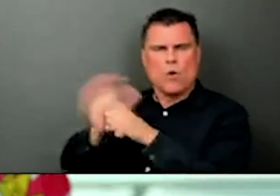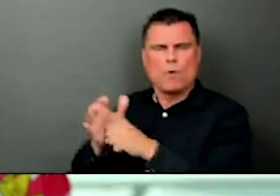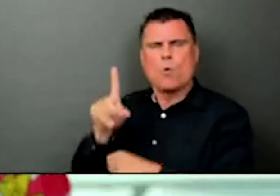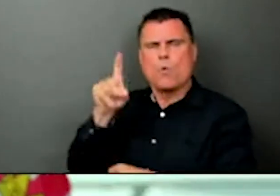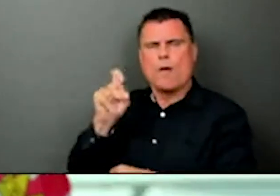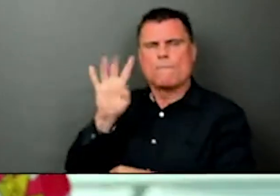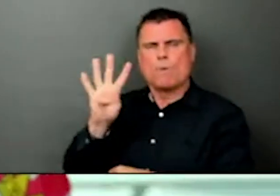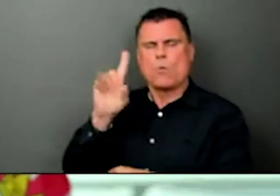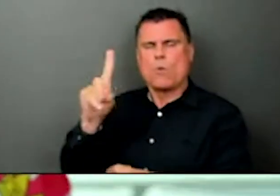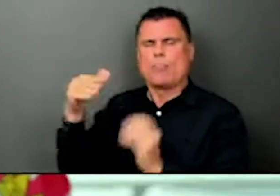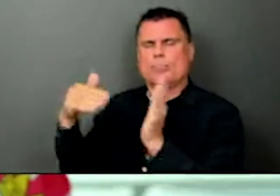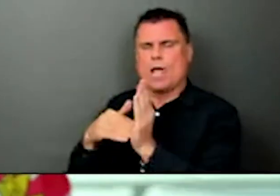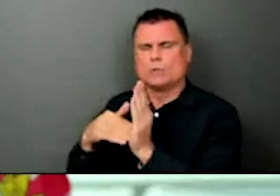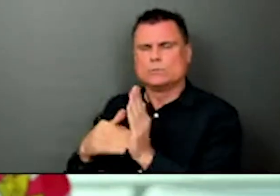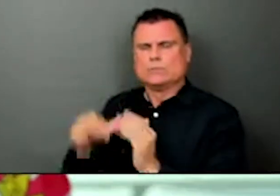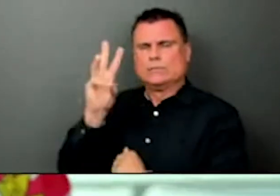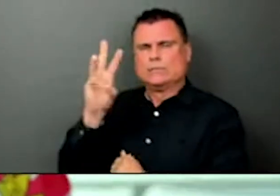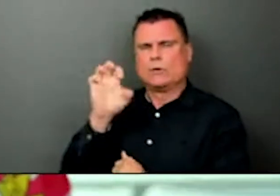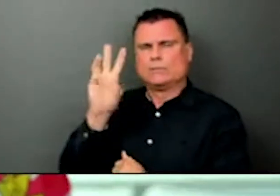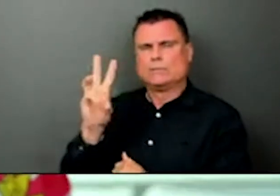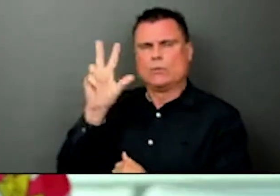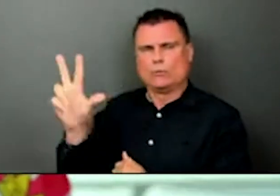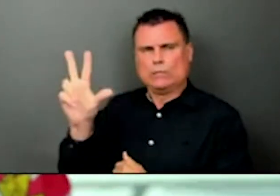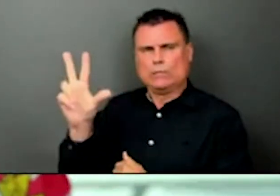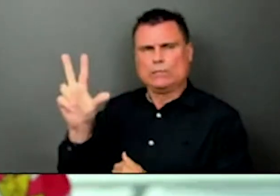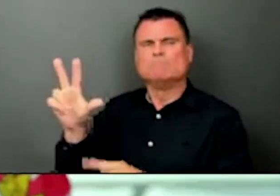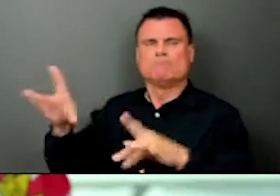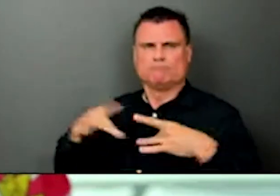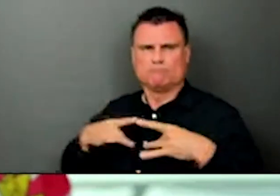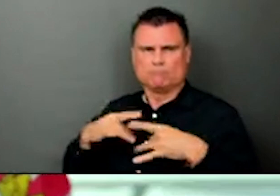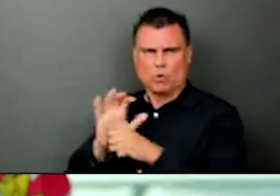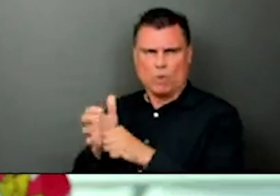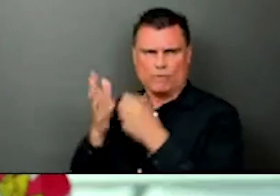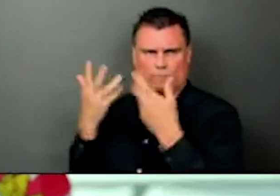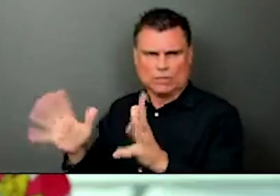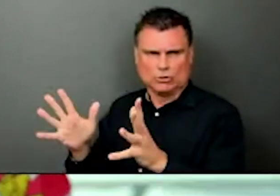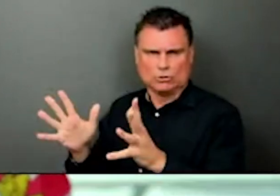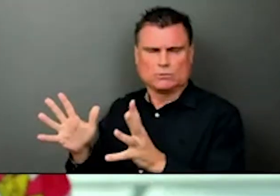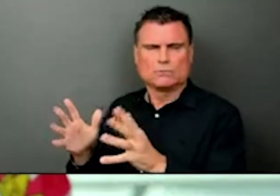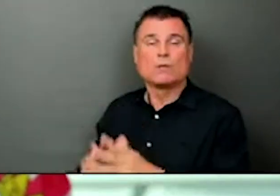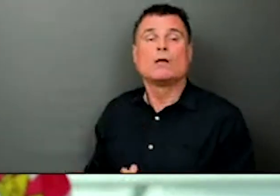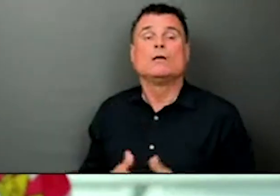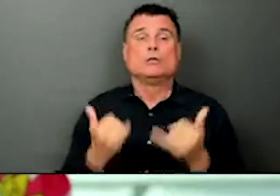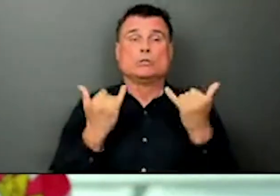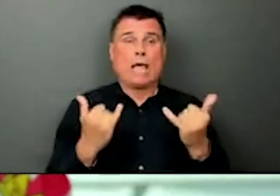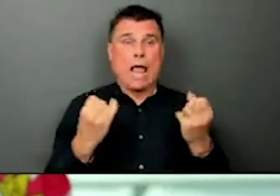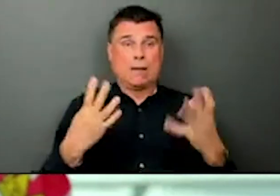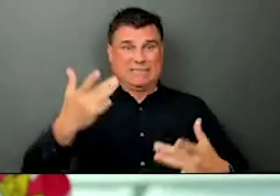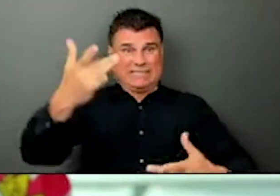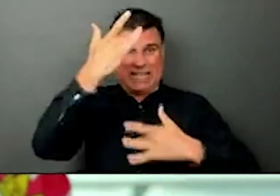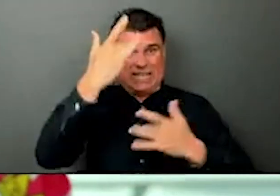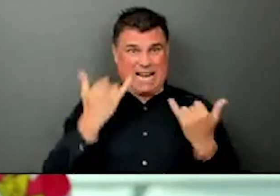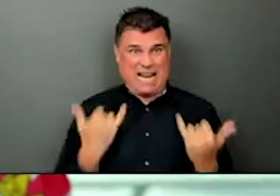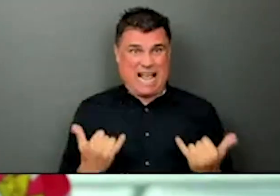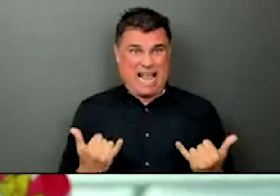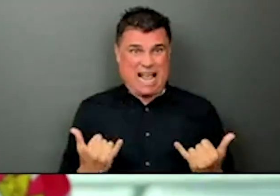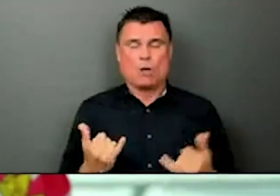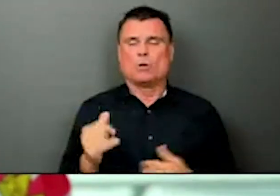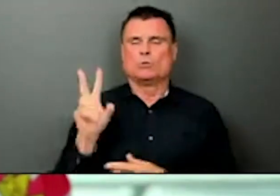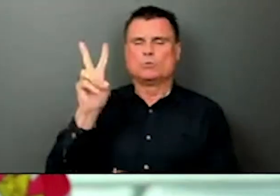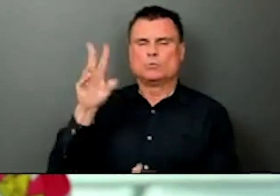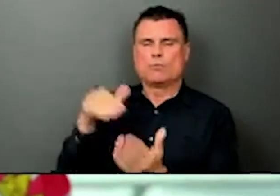of those individuals are considered to be active cases. As of today, there are 199 people still remaining in hospital,